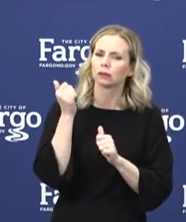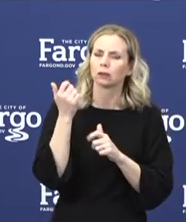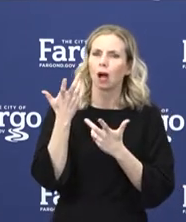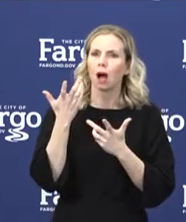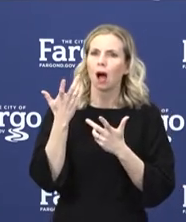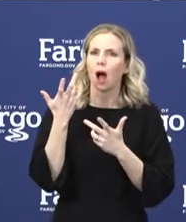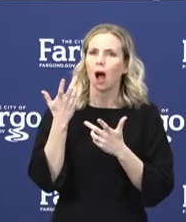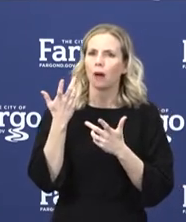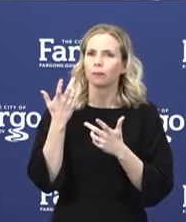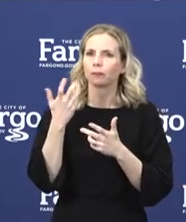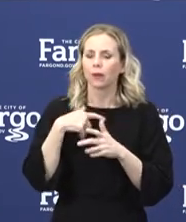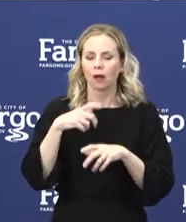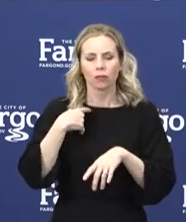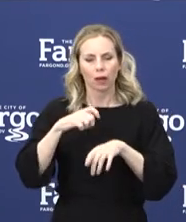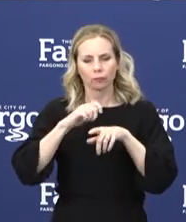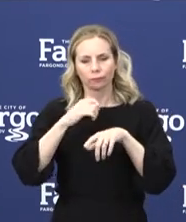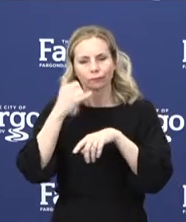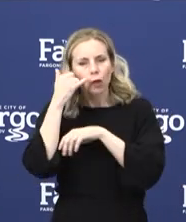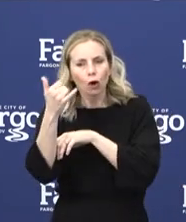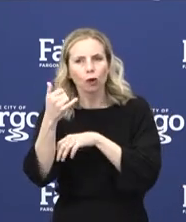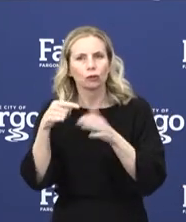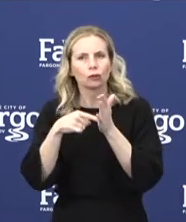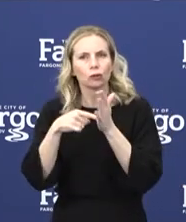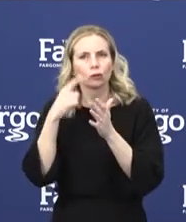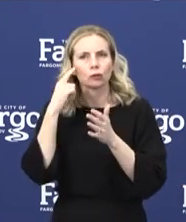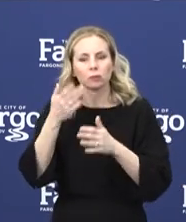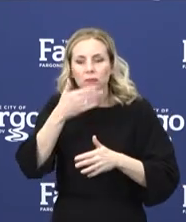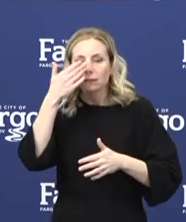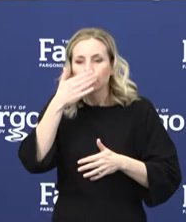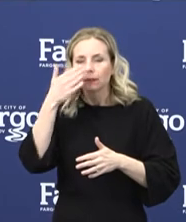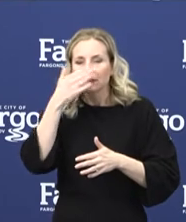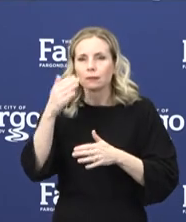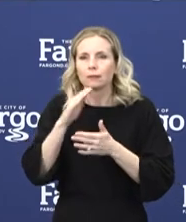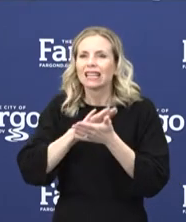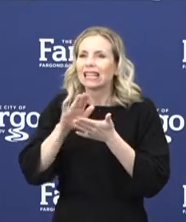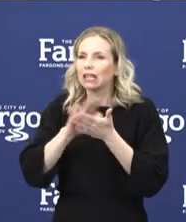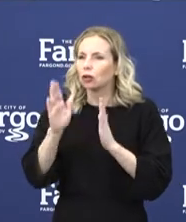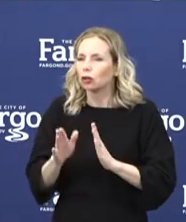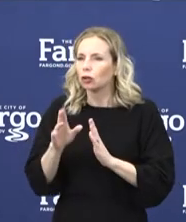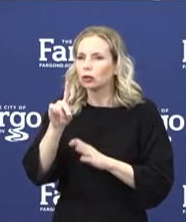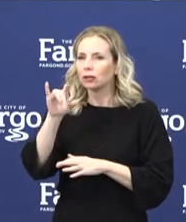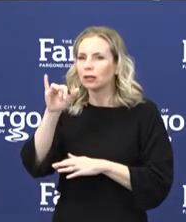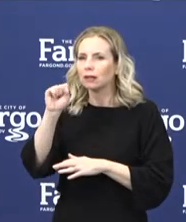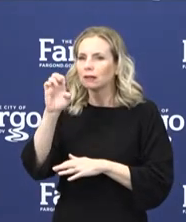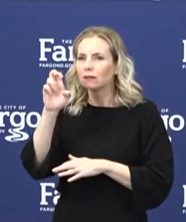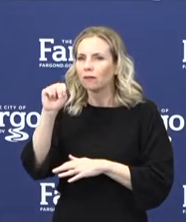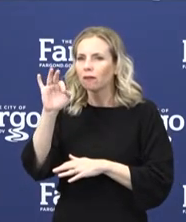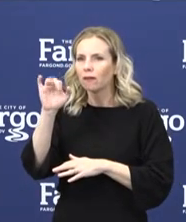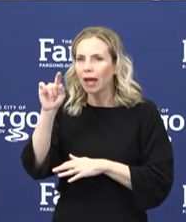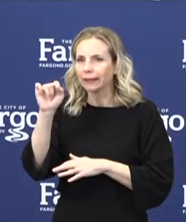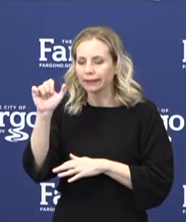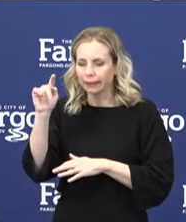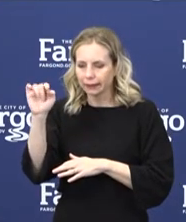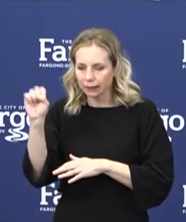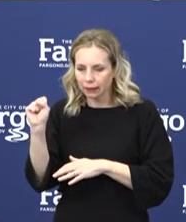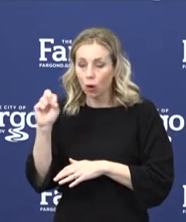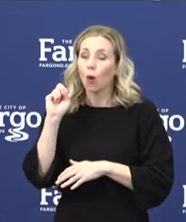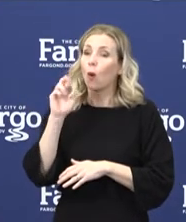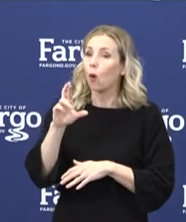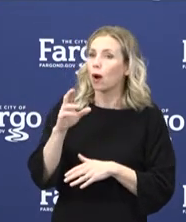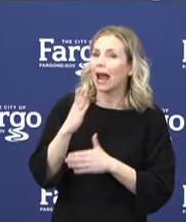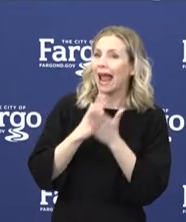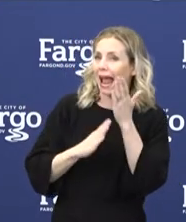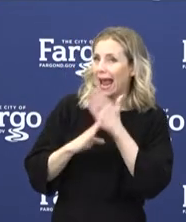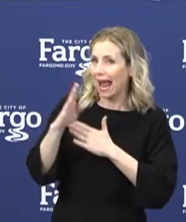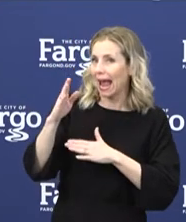cleaners and disinfectants. Bleach is accounted for the largest percentage of increase in calls. Also hand sanitizers and the